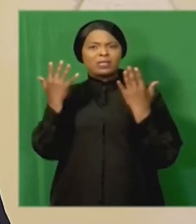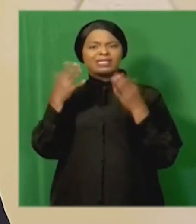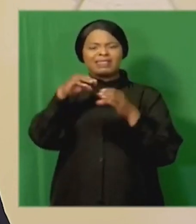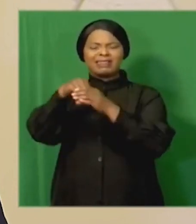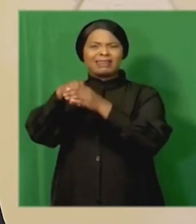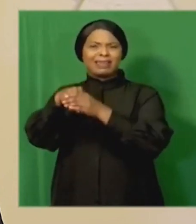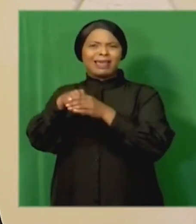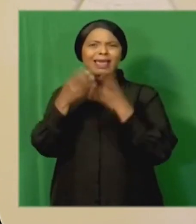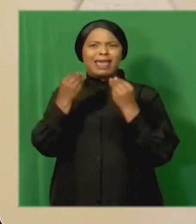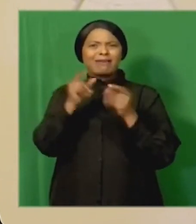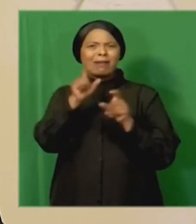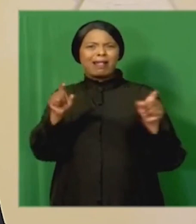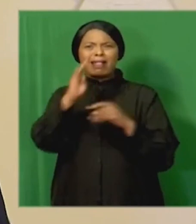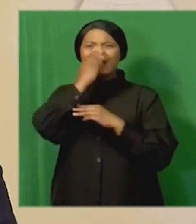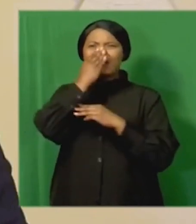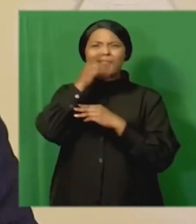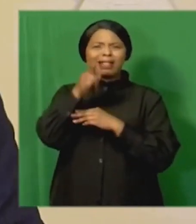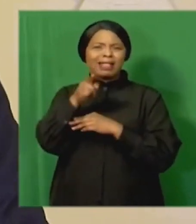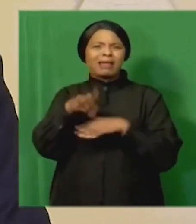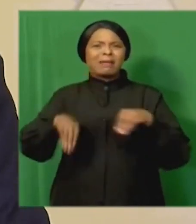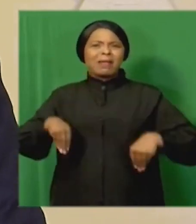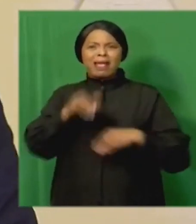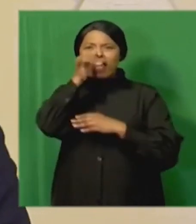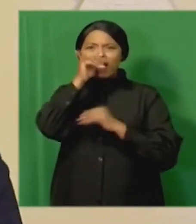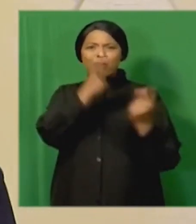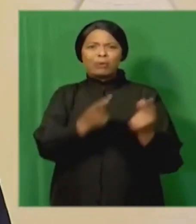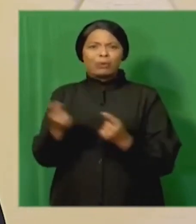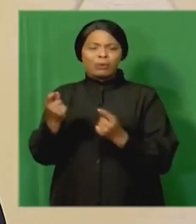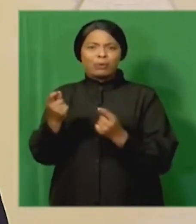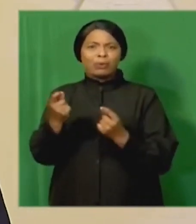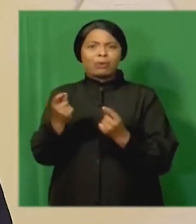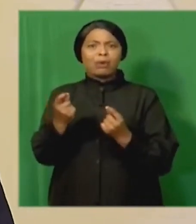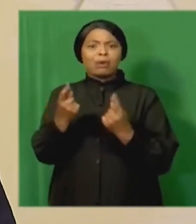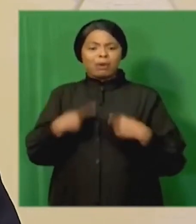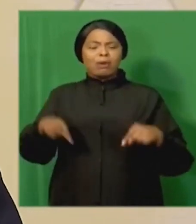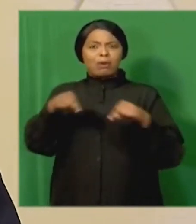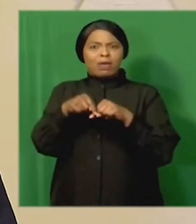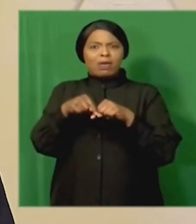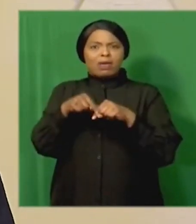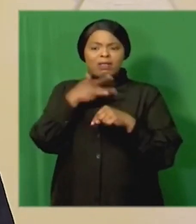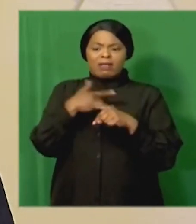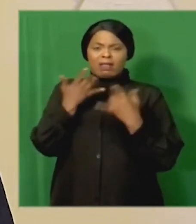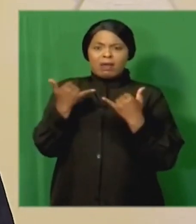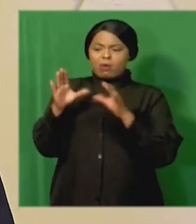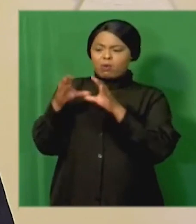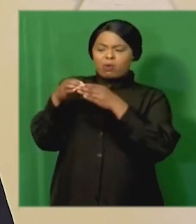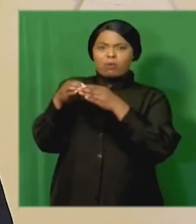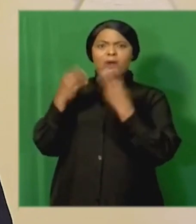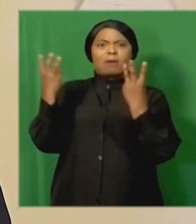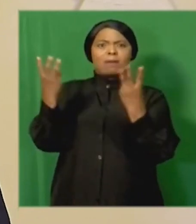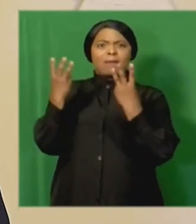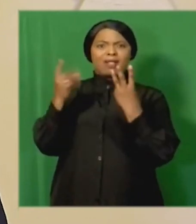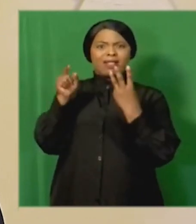intent. Few could have imagined that this group of people would